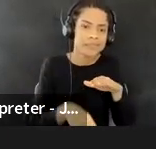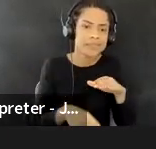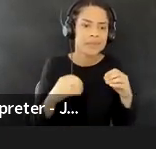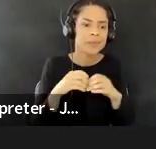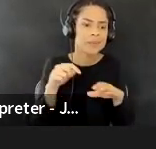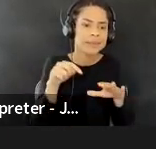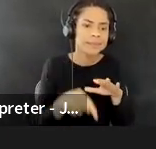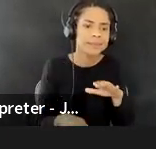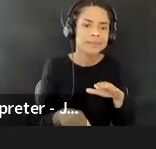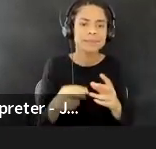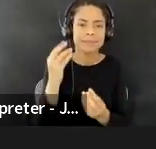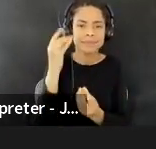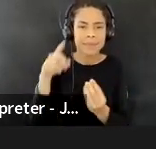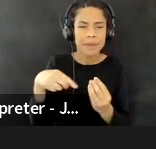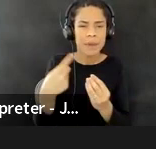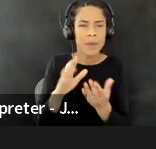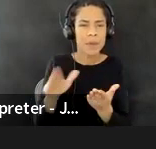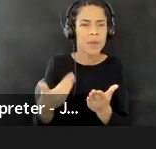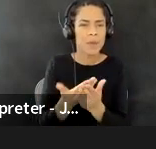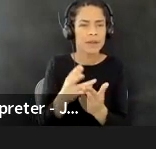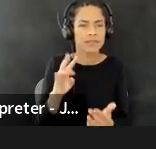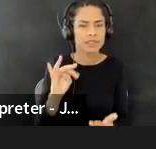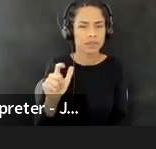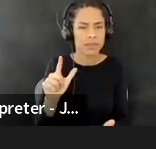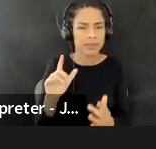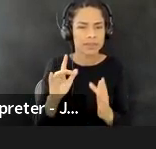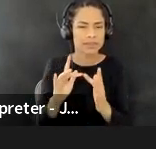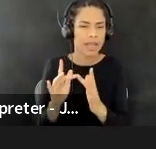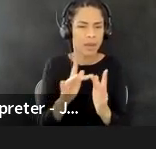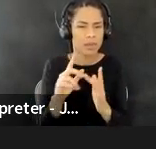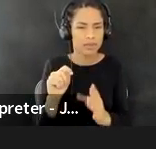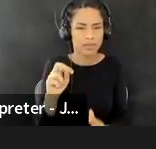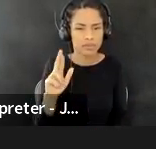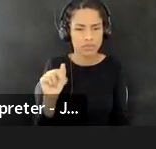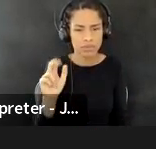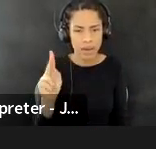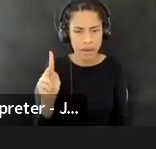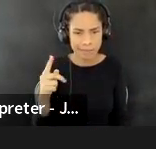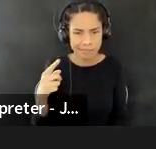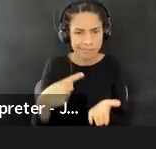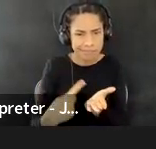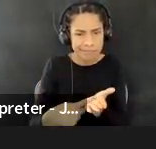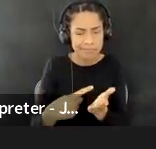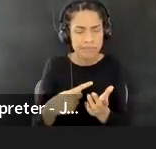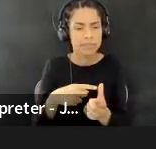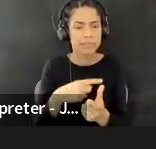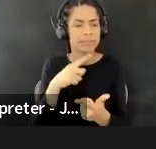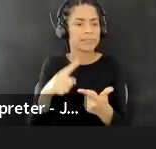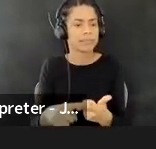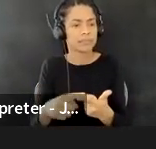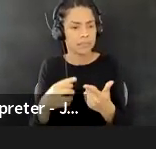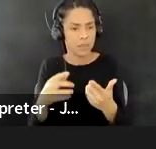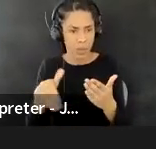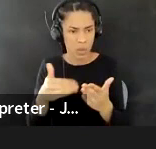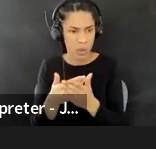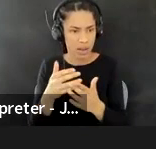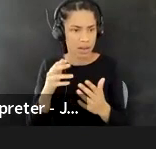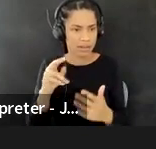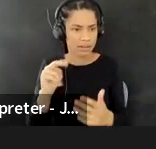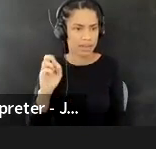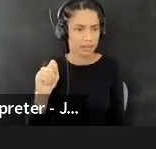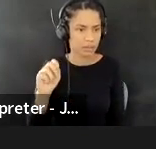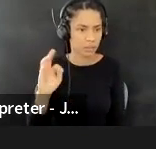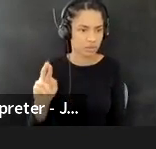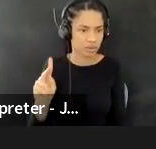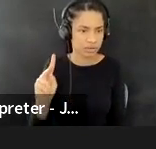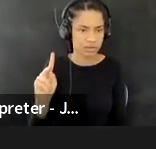um, the virtual network track had discussed. And also, uh, the network track and decal tracks were able, uh, a lot of folks